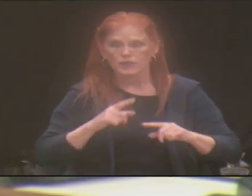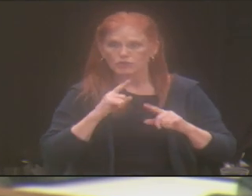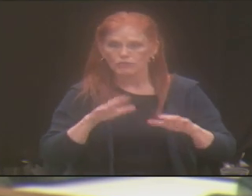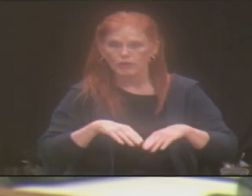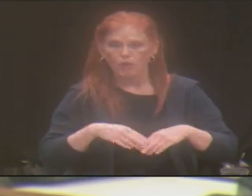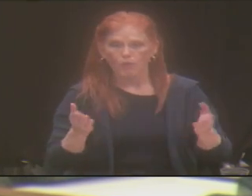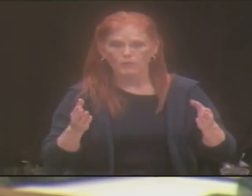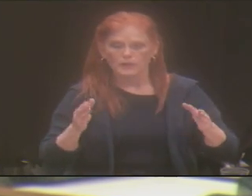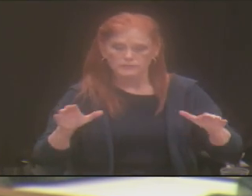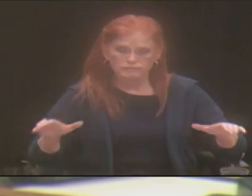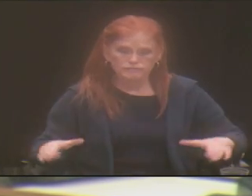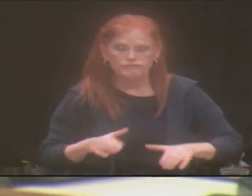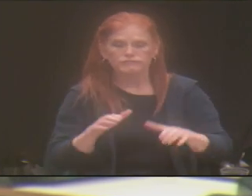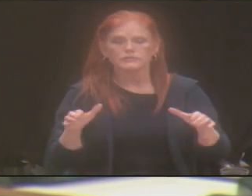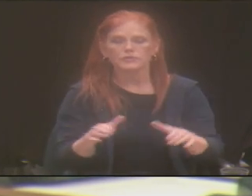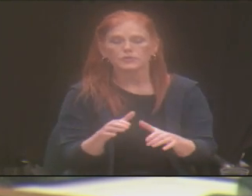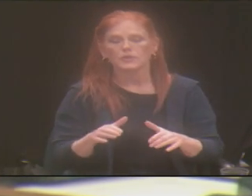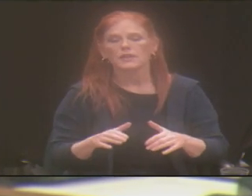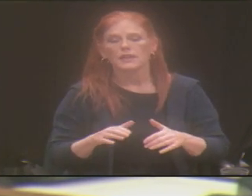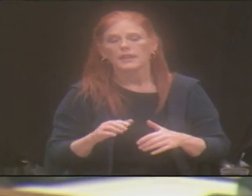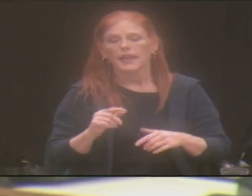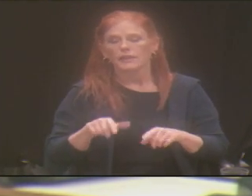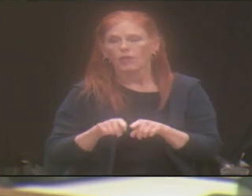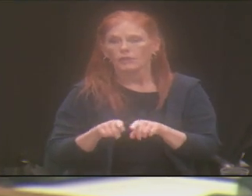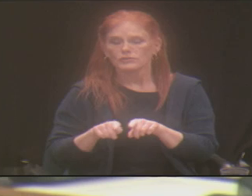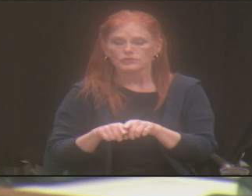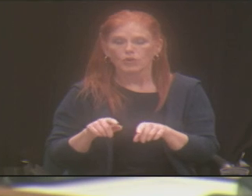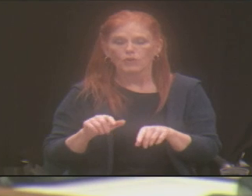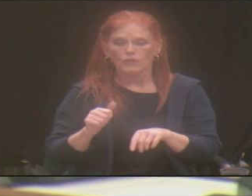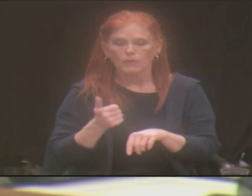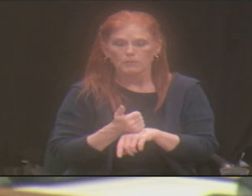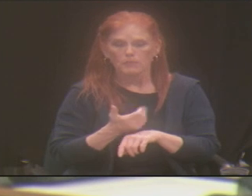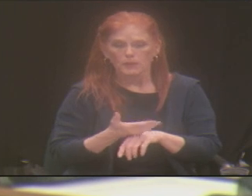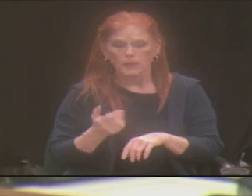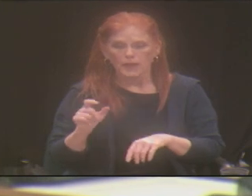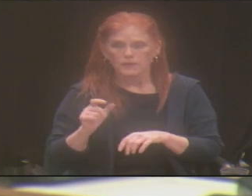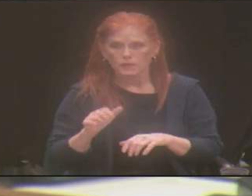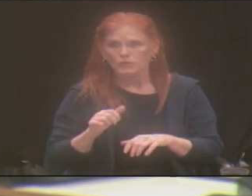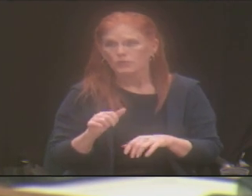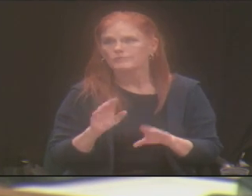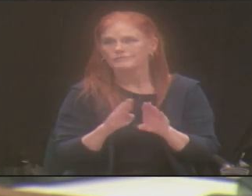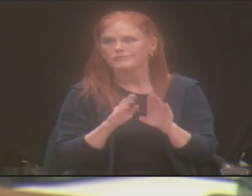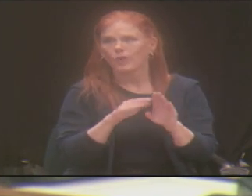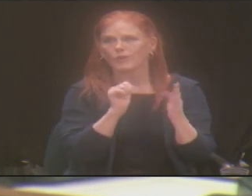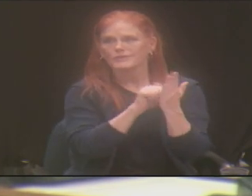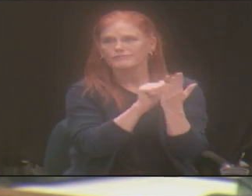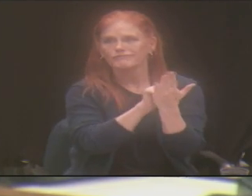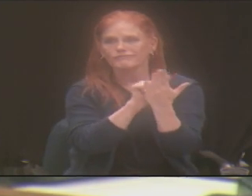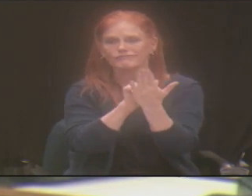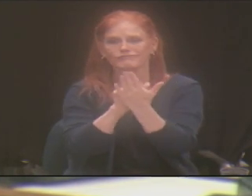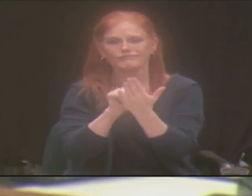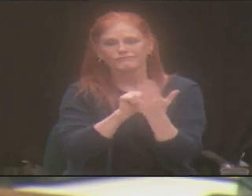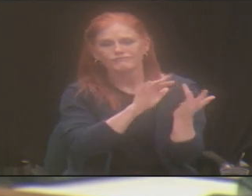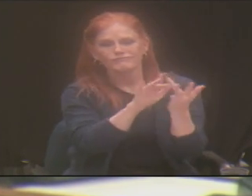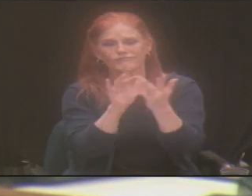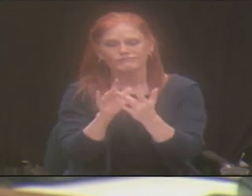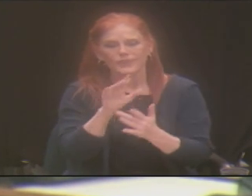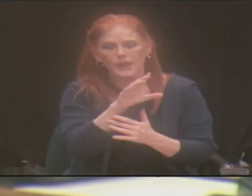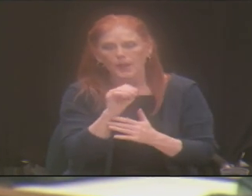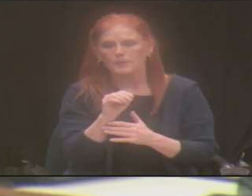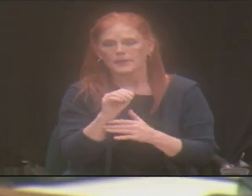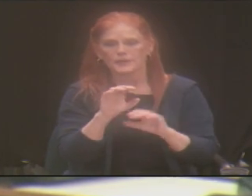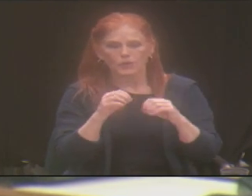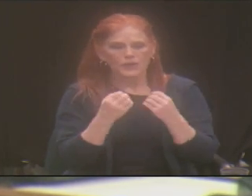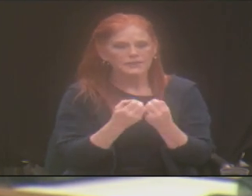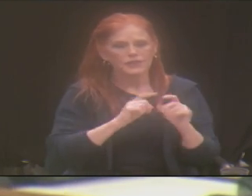one is just lots of groundwork is in knocking on doors, getting a hold of companies and